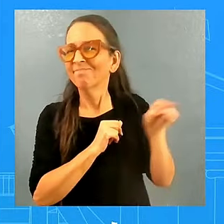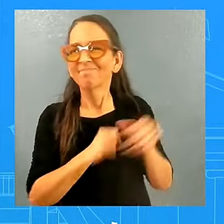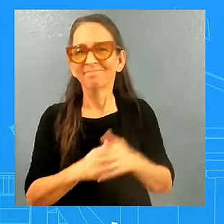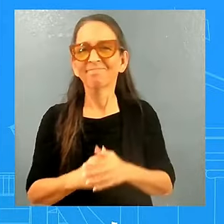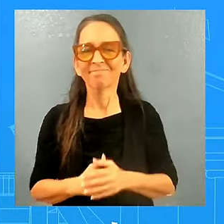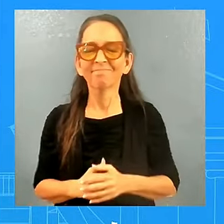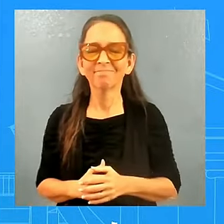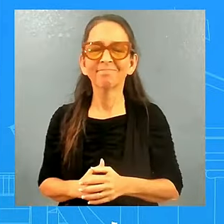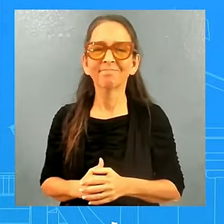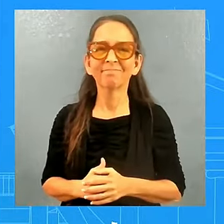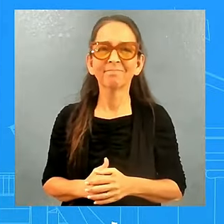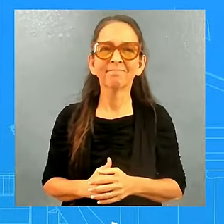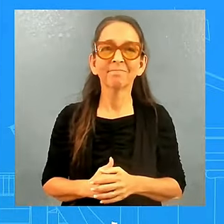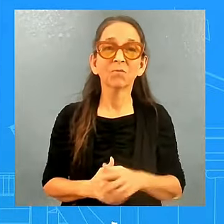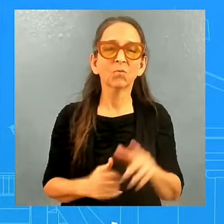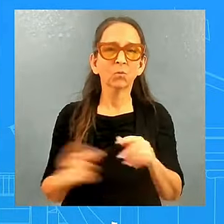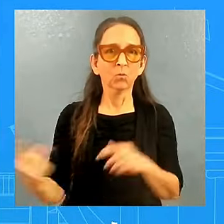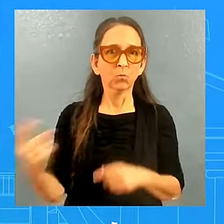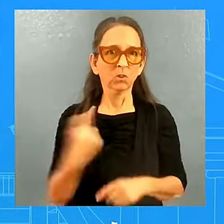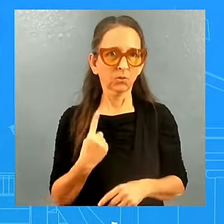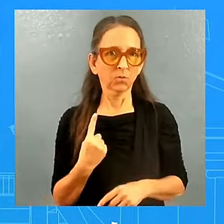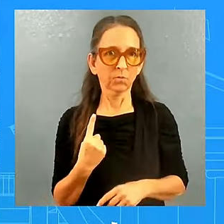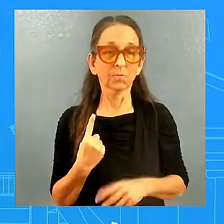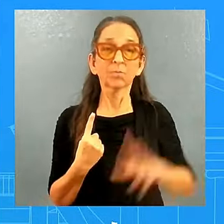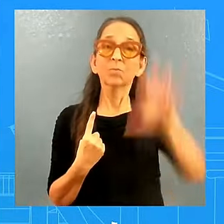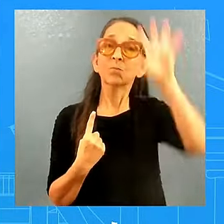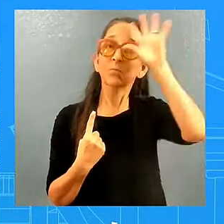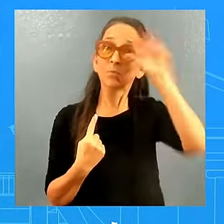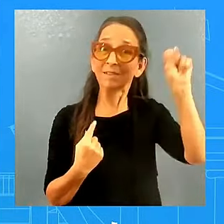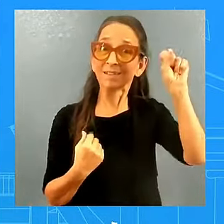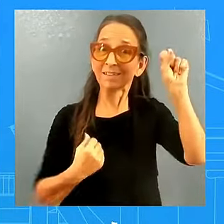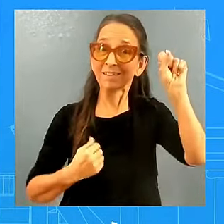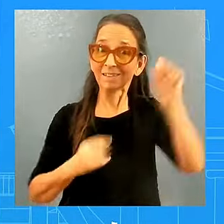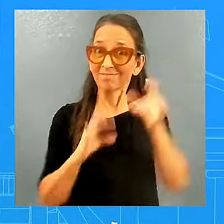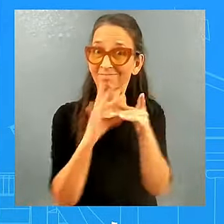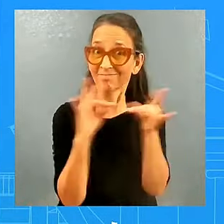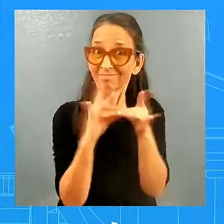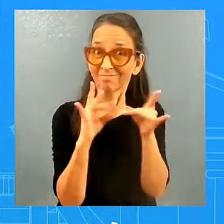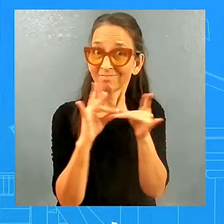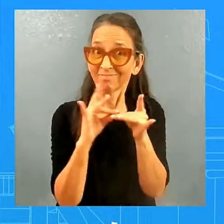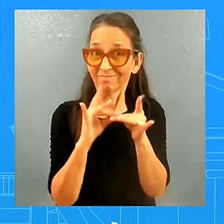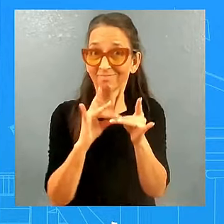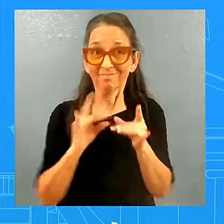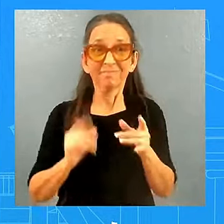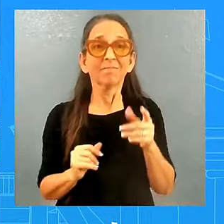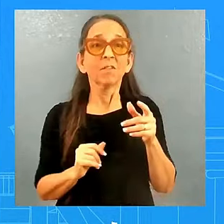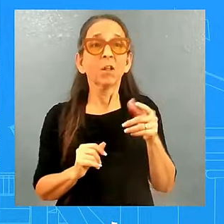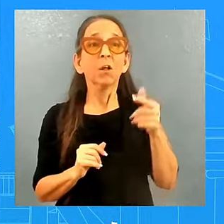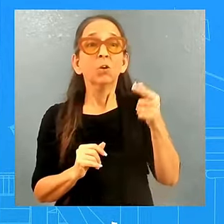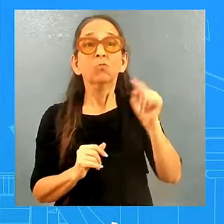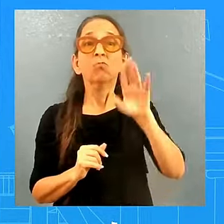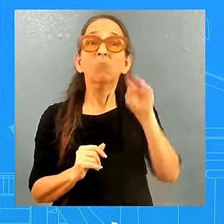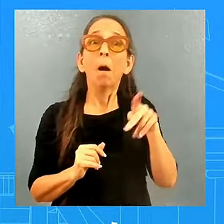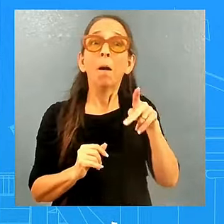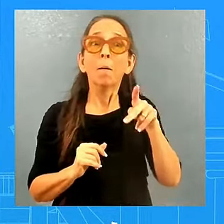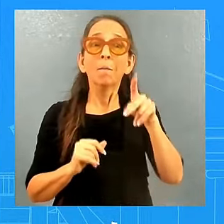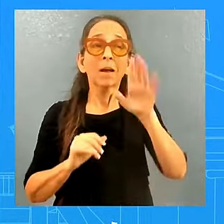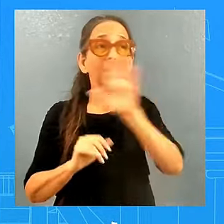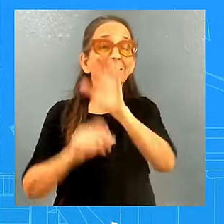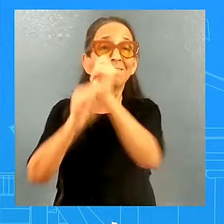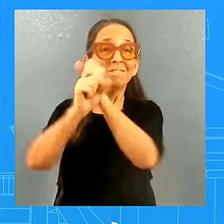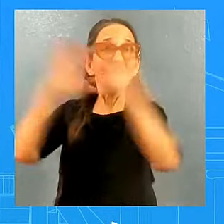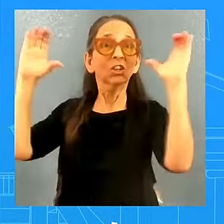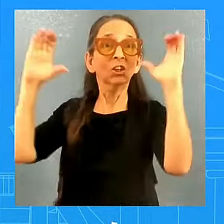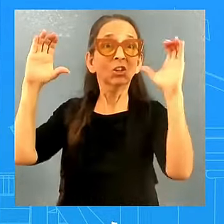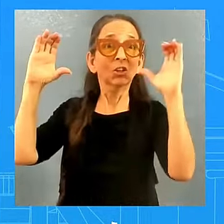recently in the summer that the former president Trump's vision for America is dark, and that it's not who we are. But given